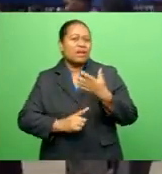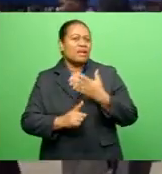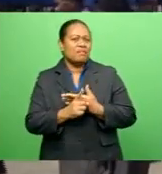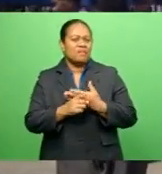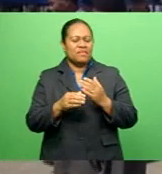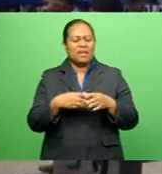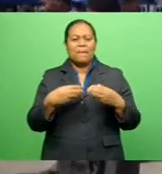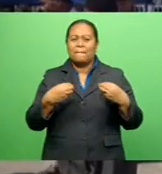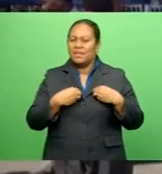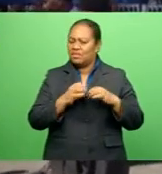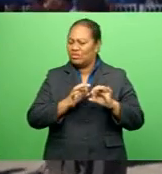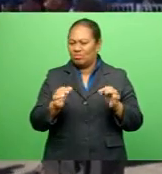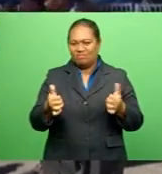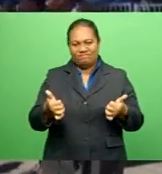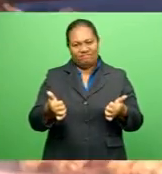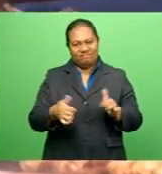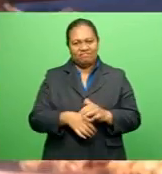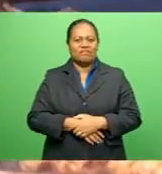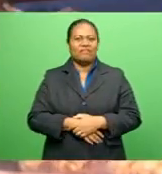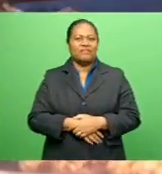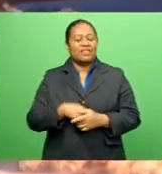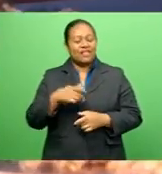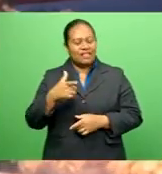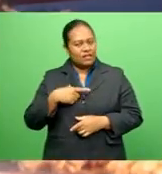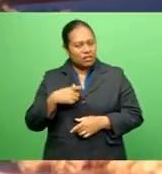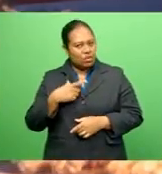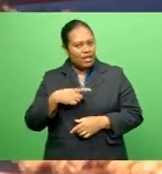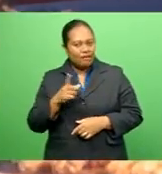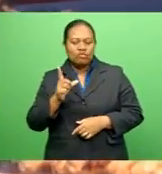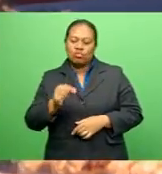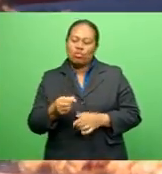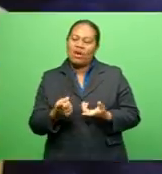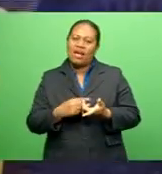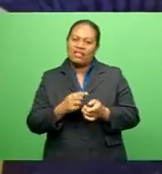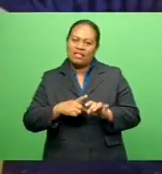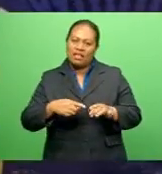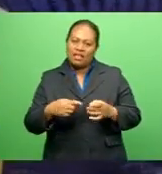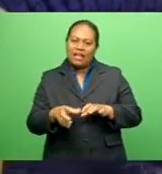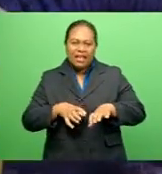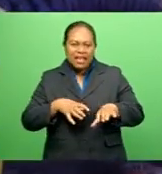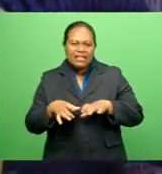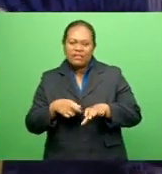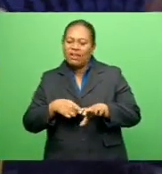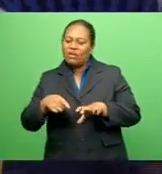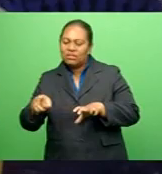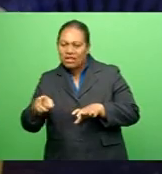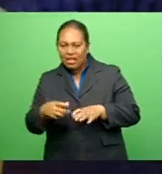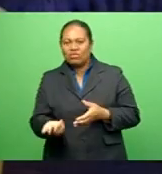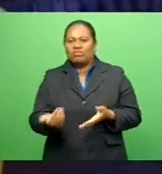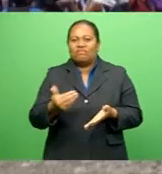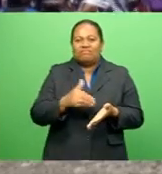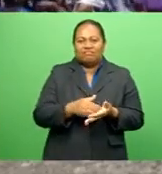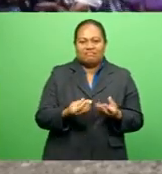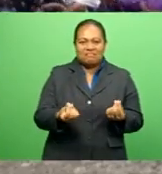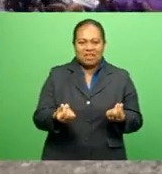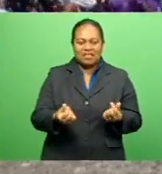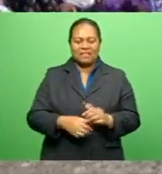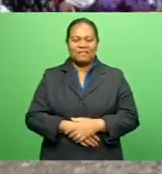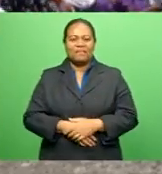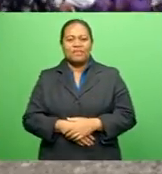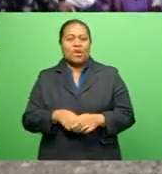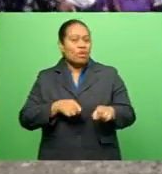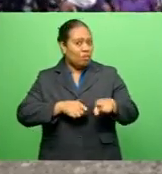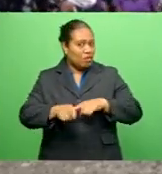moment is not really good So we have to do extra outside We have to look for extra money Most of these